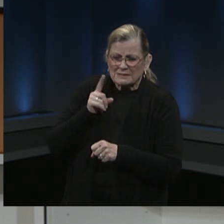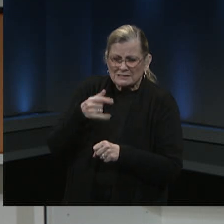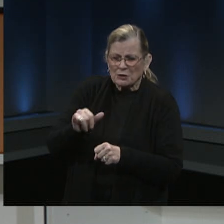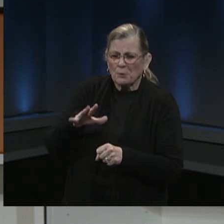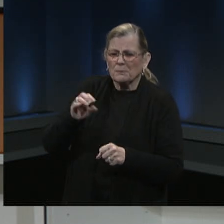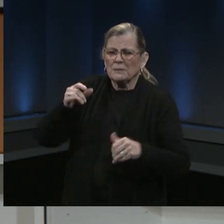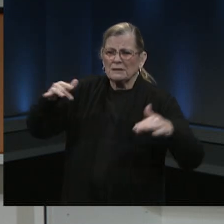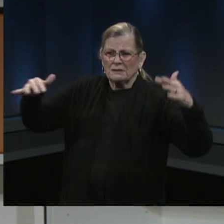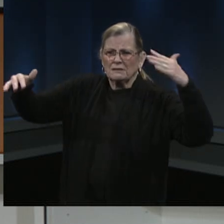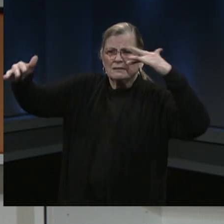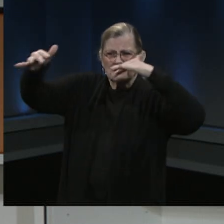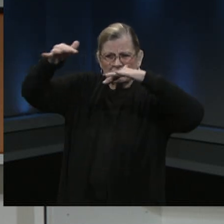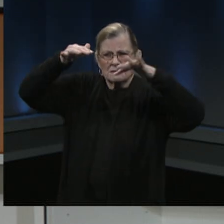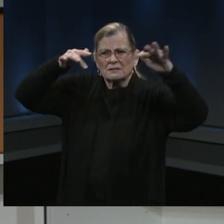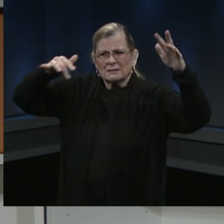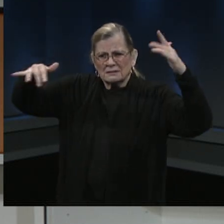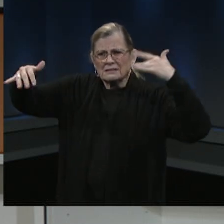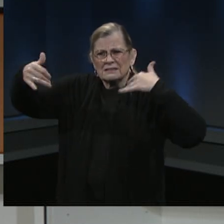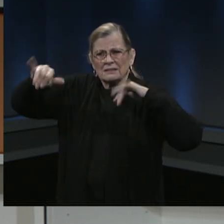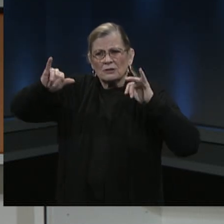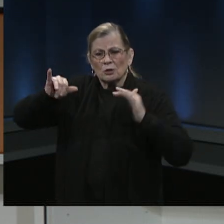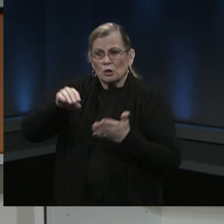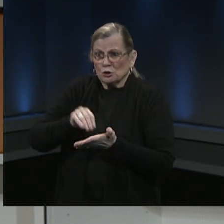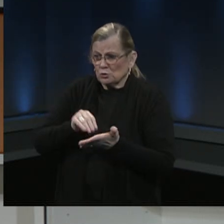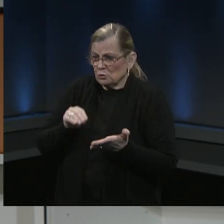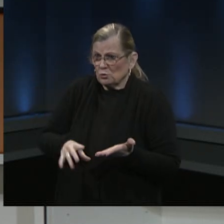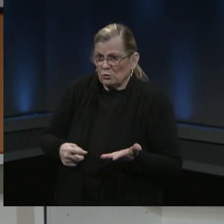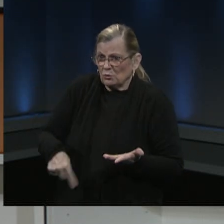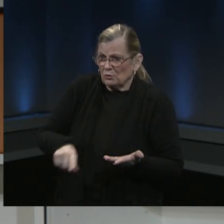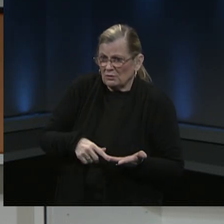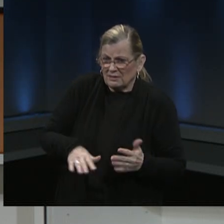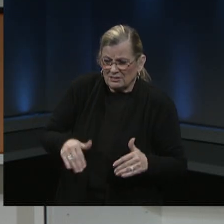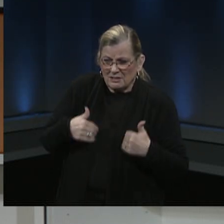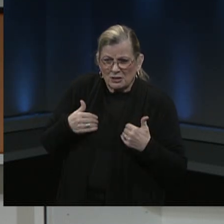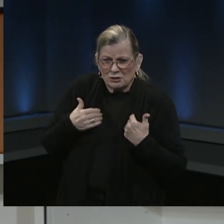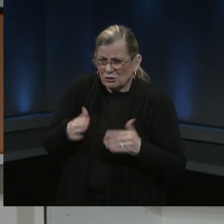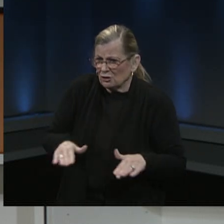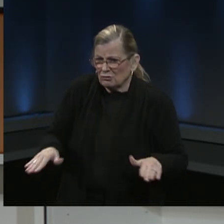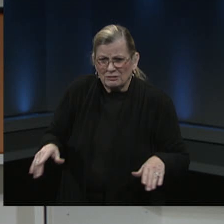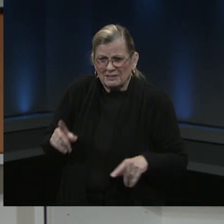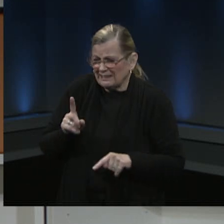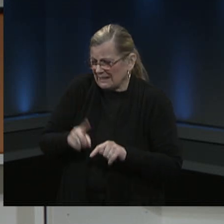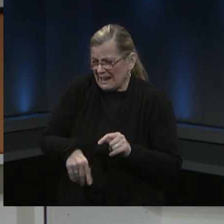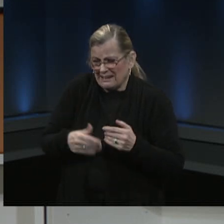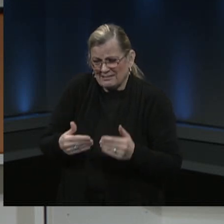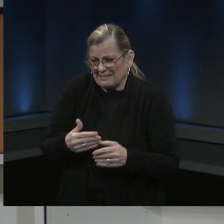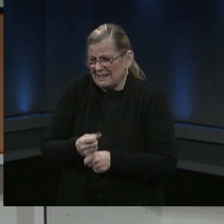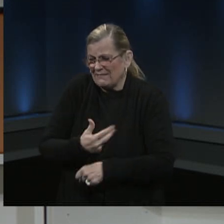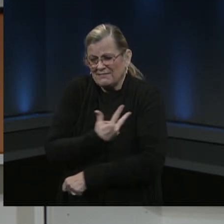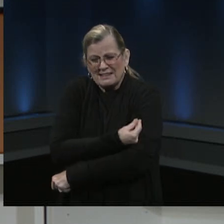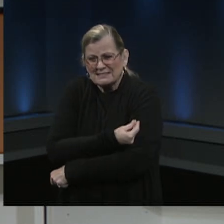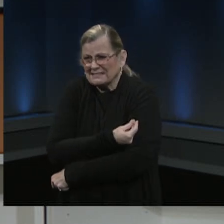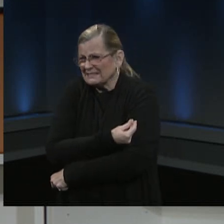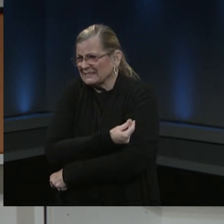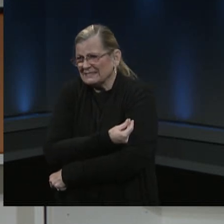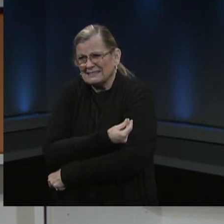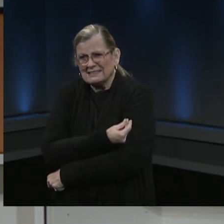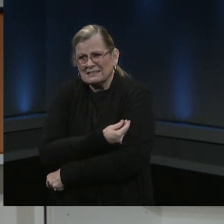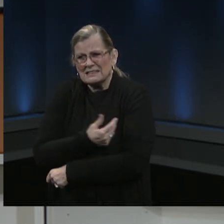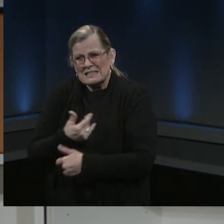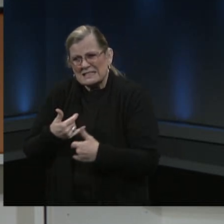we know our students will still not have availability and access to the vaccination as Dr. Schwartz said that work is ongoing